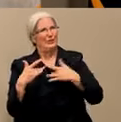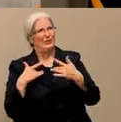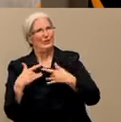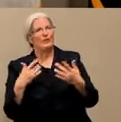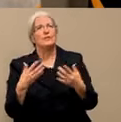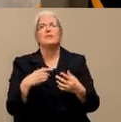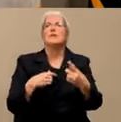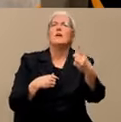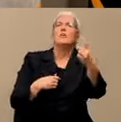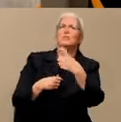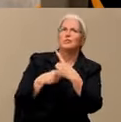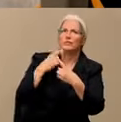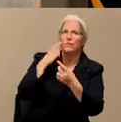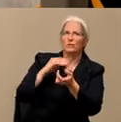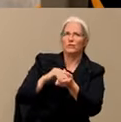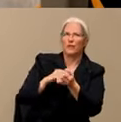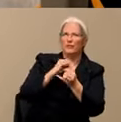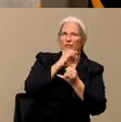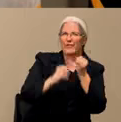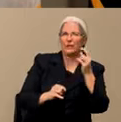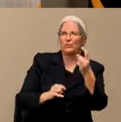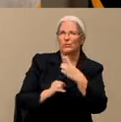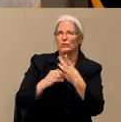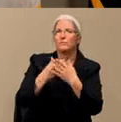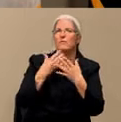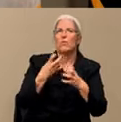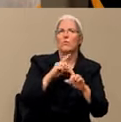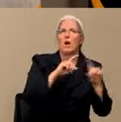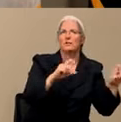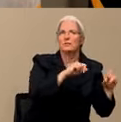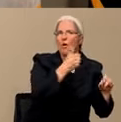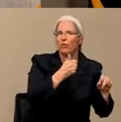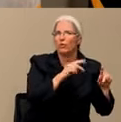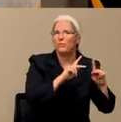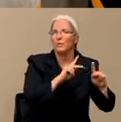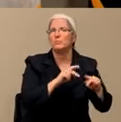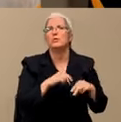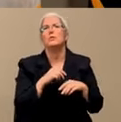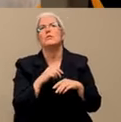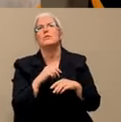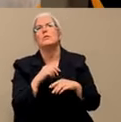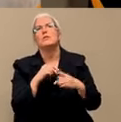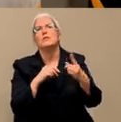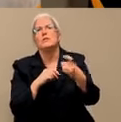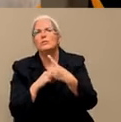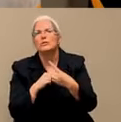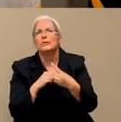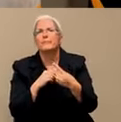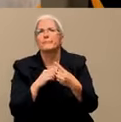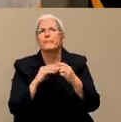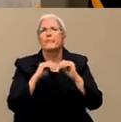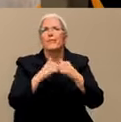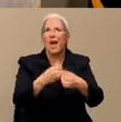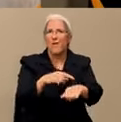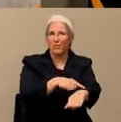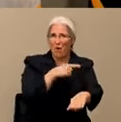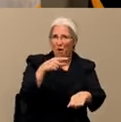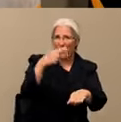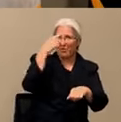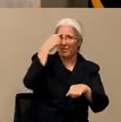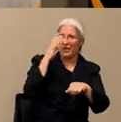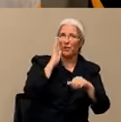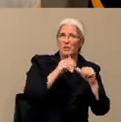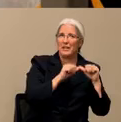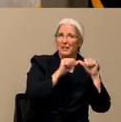move to some of our other panelists tonight. How long is this going to last? What are we thinking in terms of Stanislaus County? People are